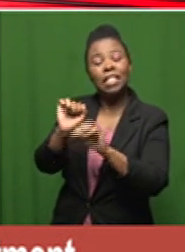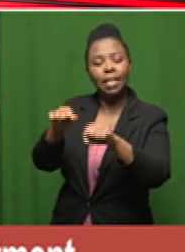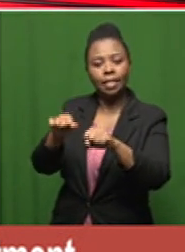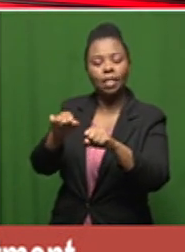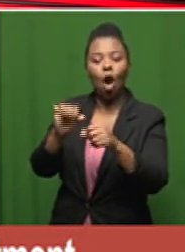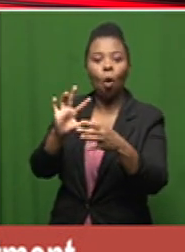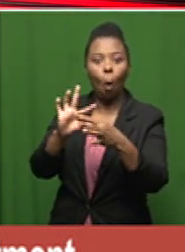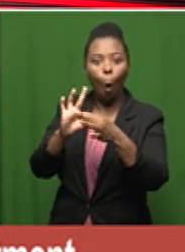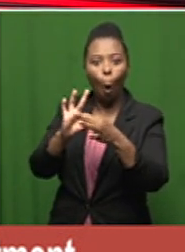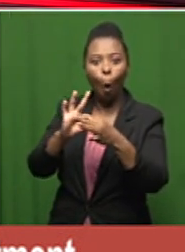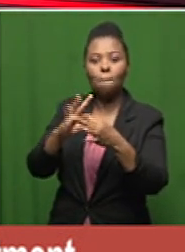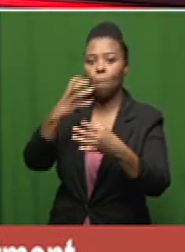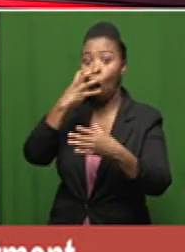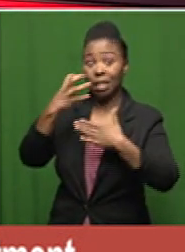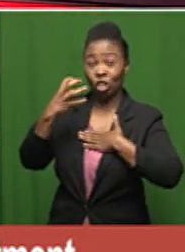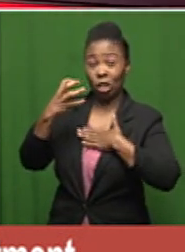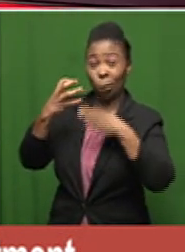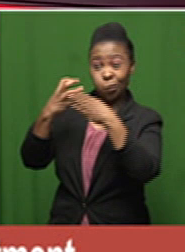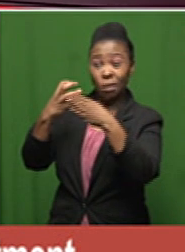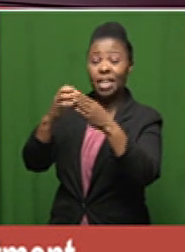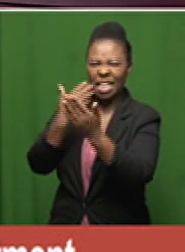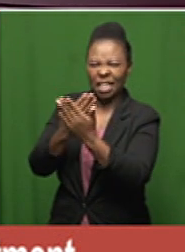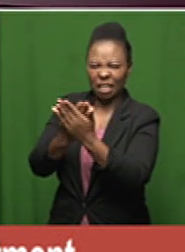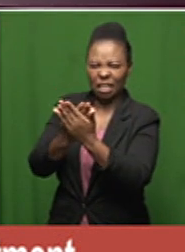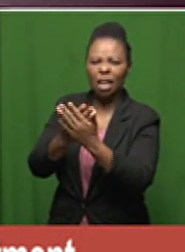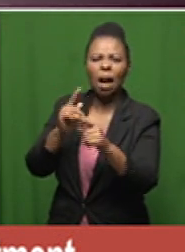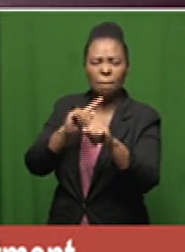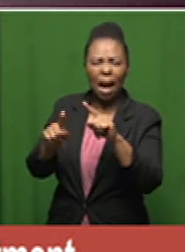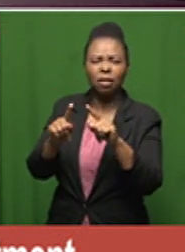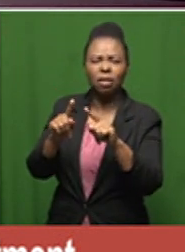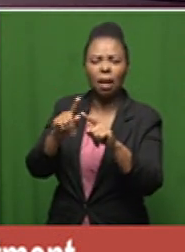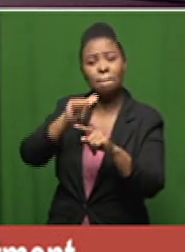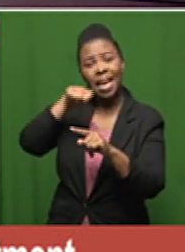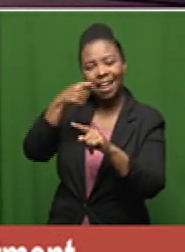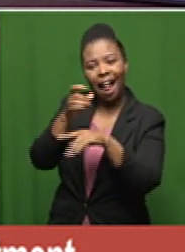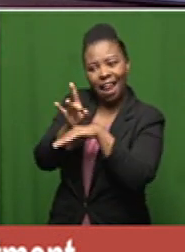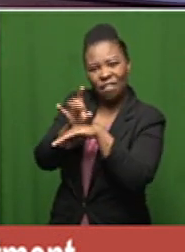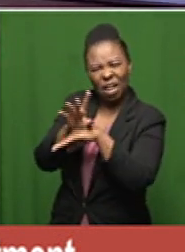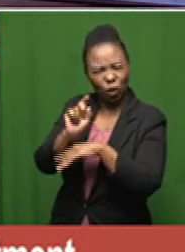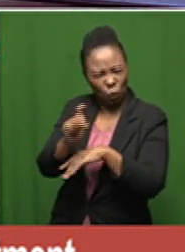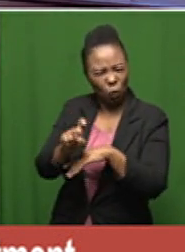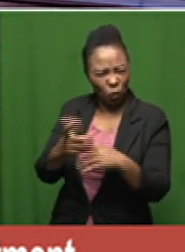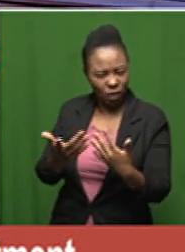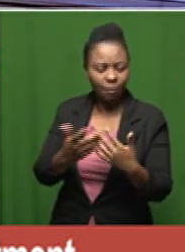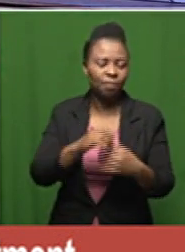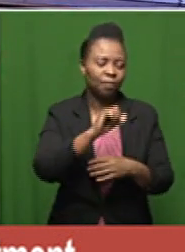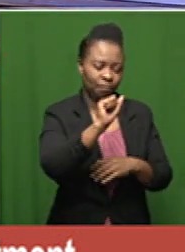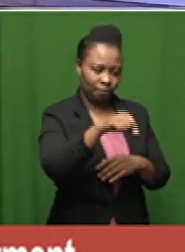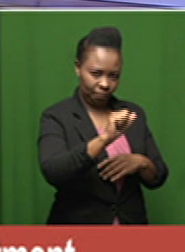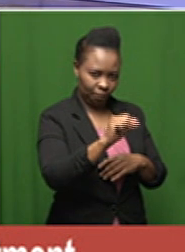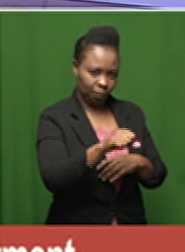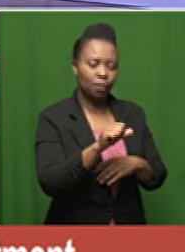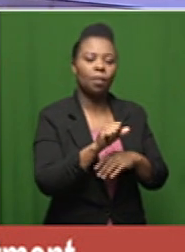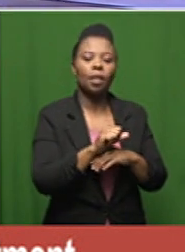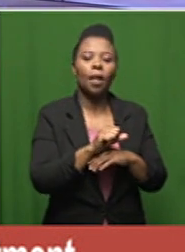not necessarily a bad thing but there must be at least some medical advice in the process yes and some